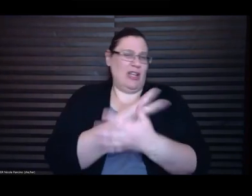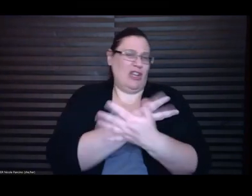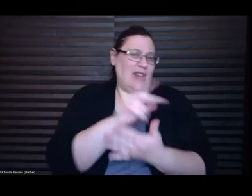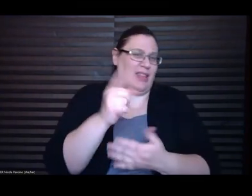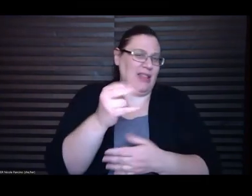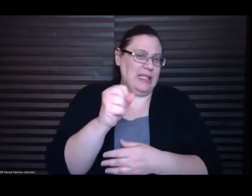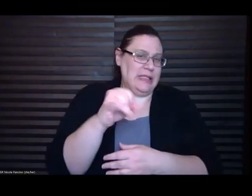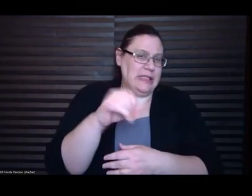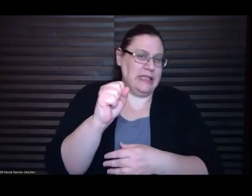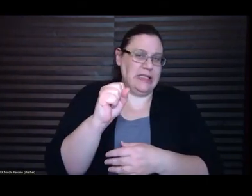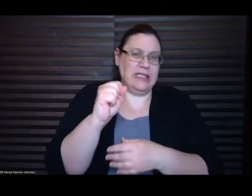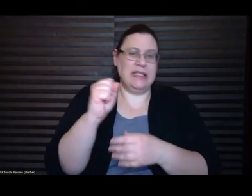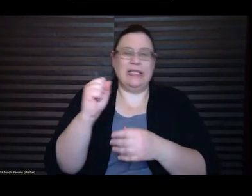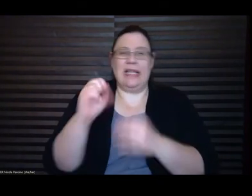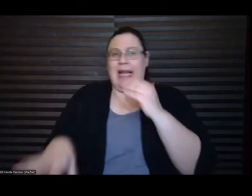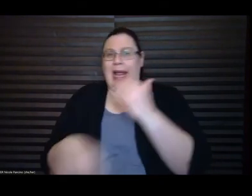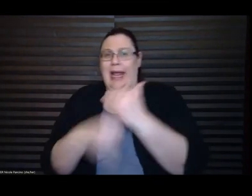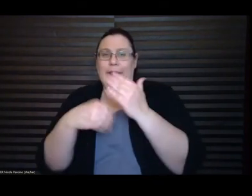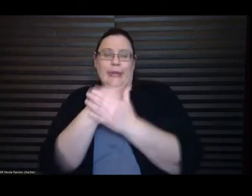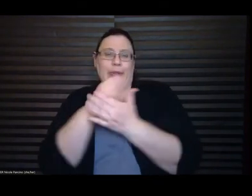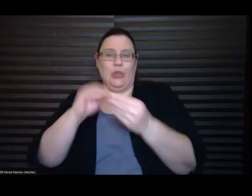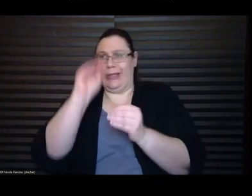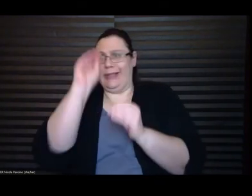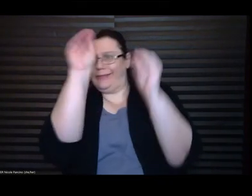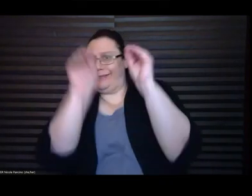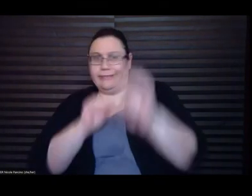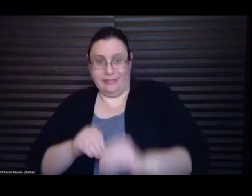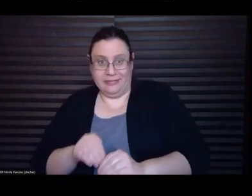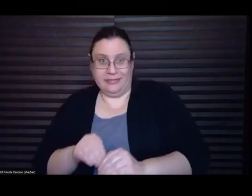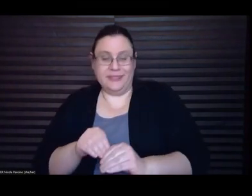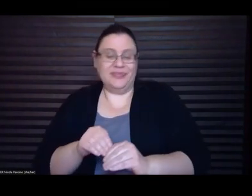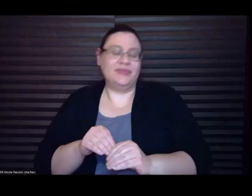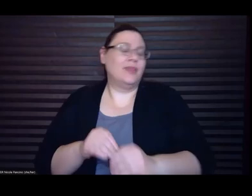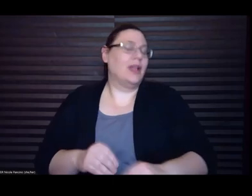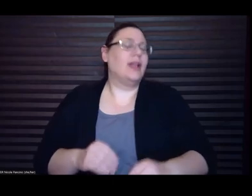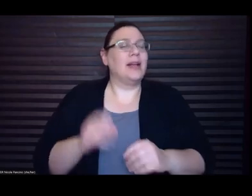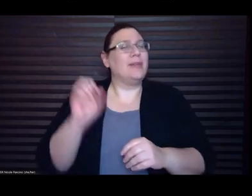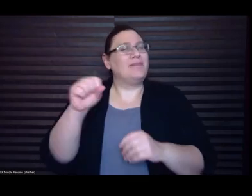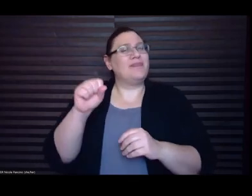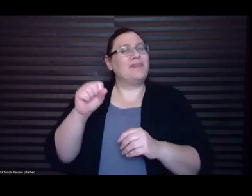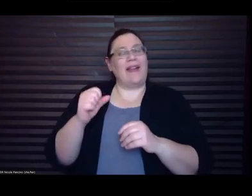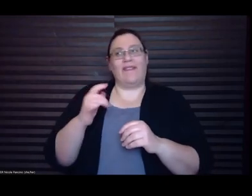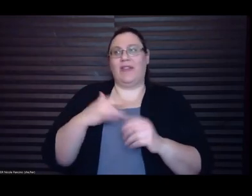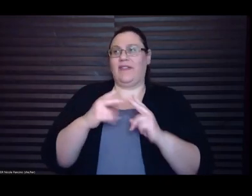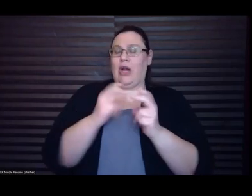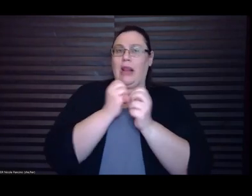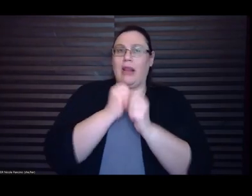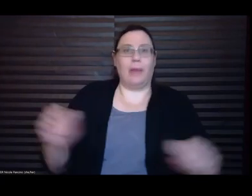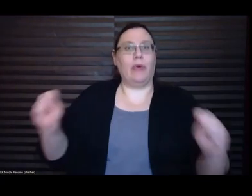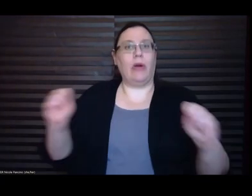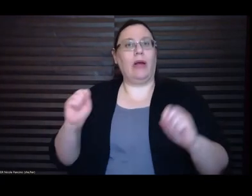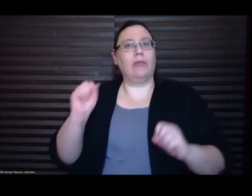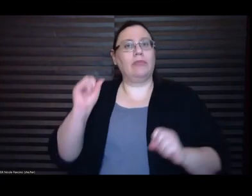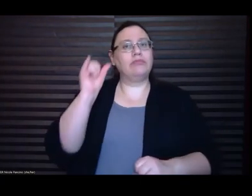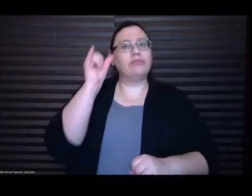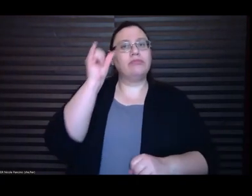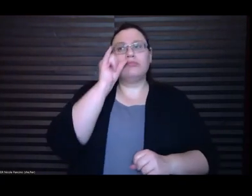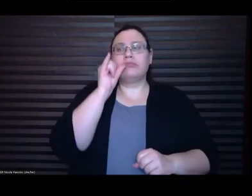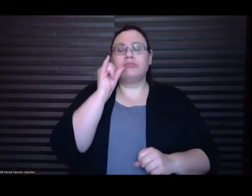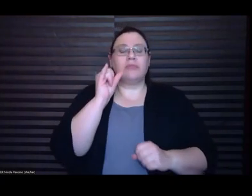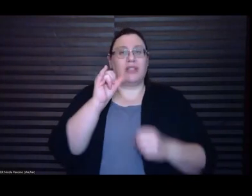and yeah, there's something so liberating about just yanking a story that's not, that's not working or, or, you know,